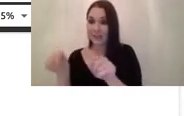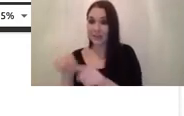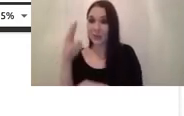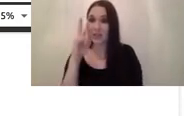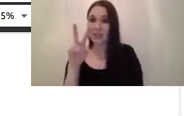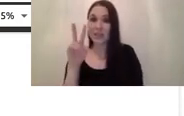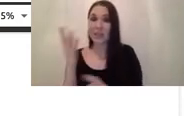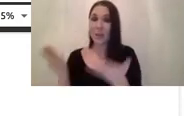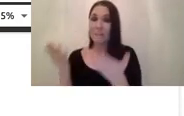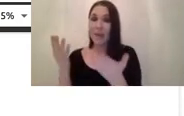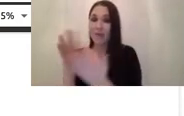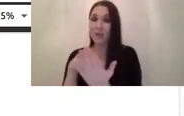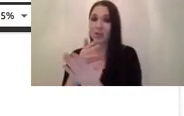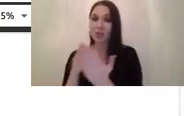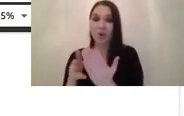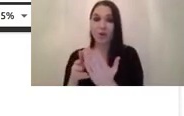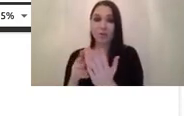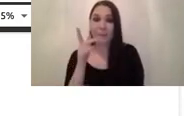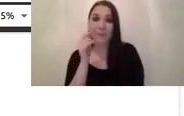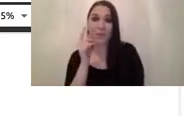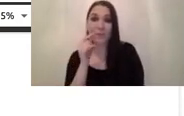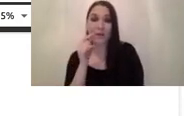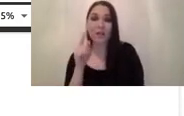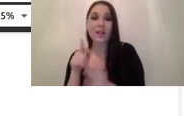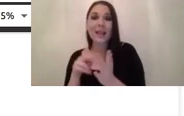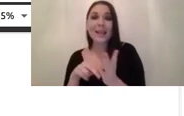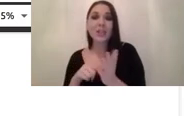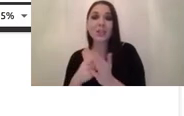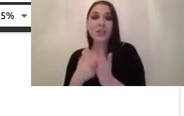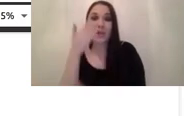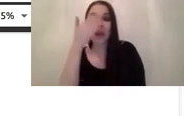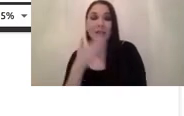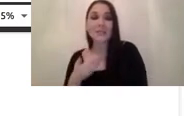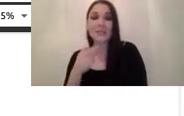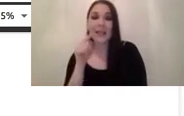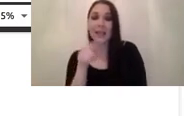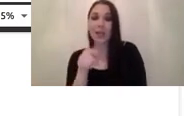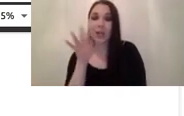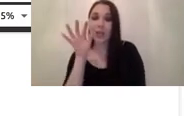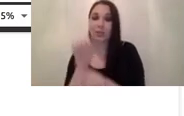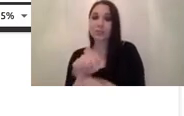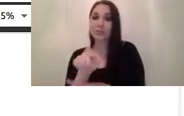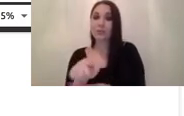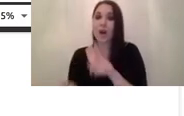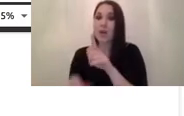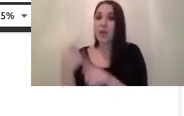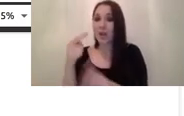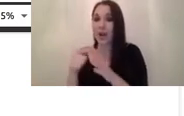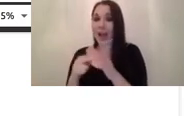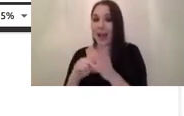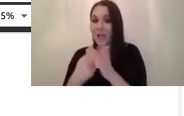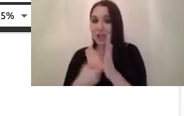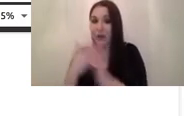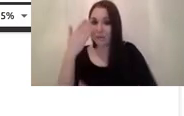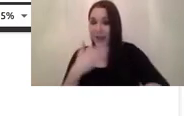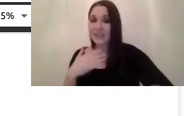comparing all the possible interfaces um here there's also another interface we can actually consider it